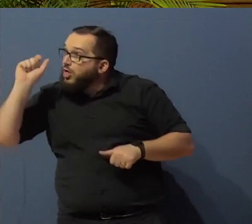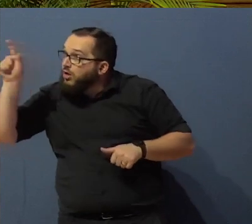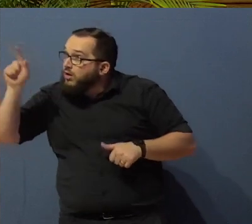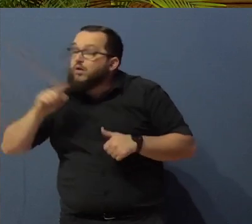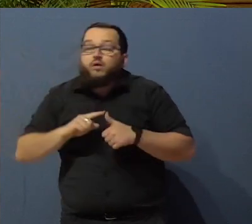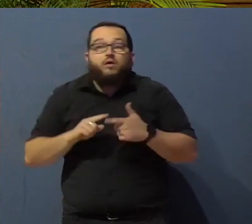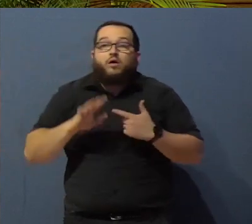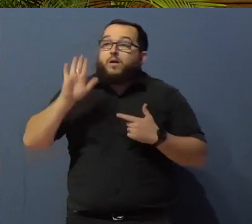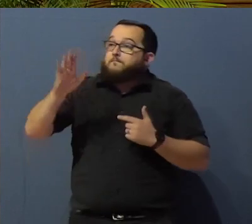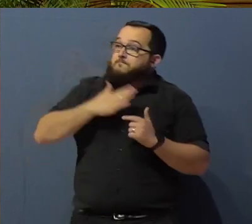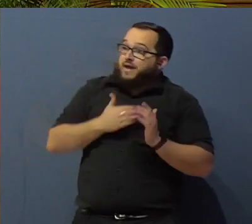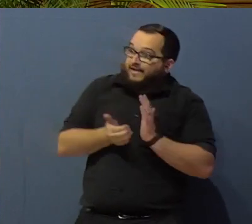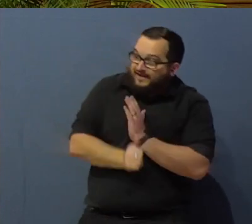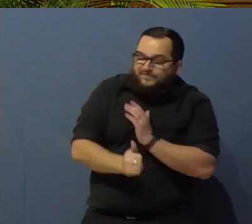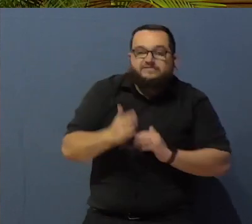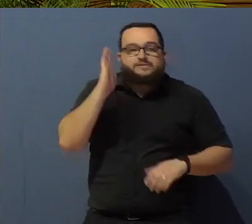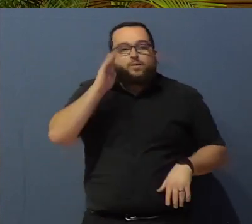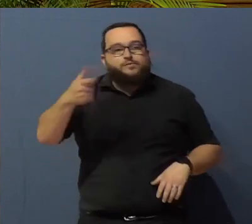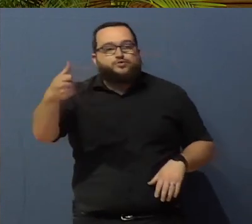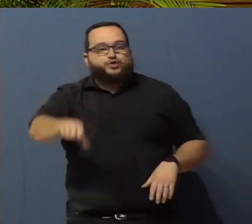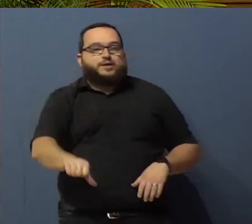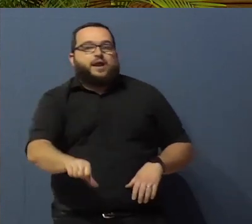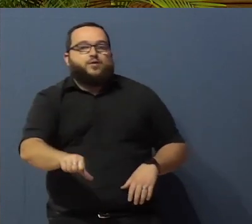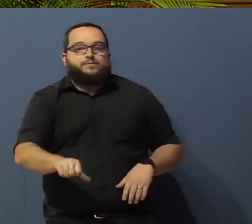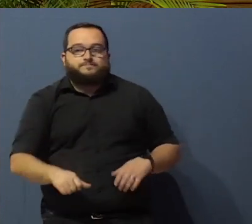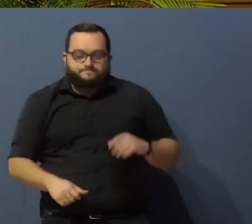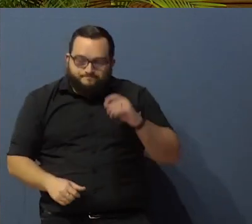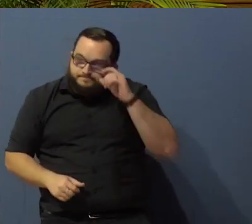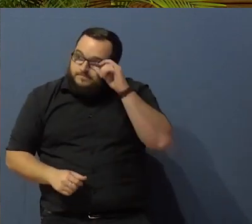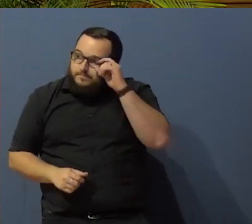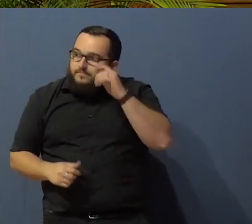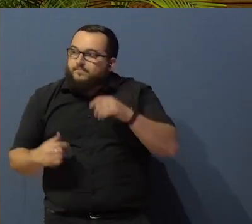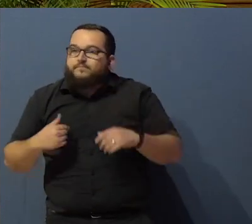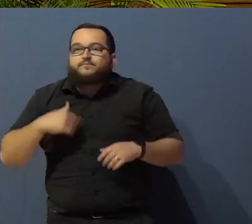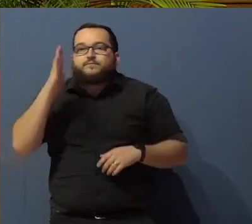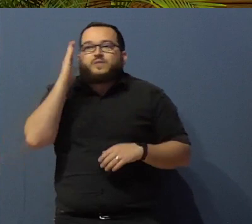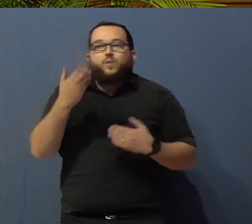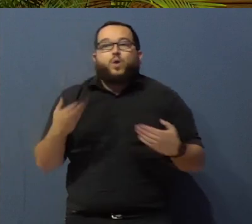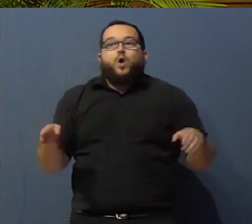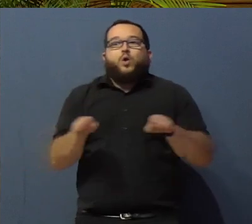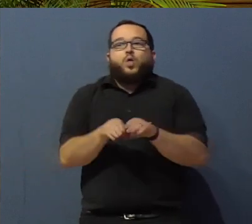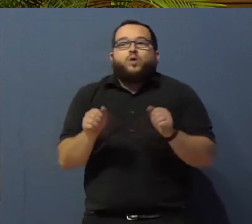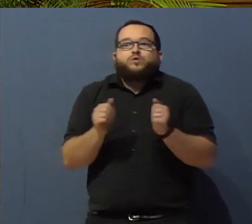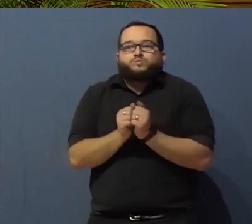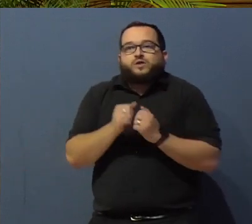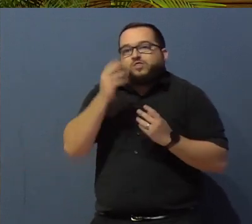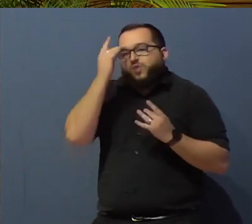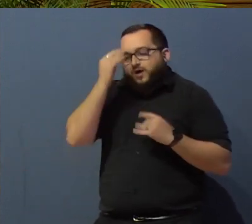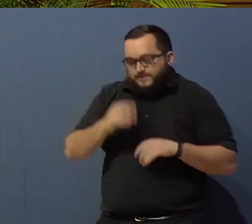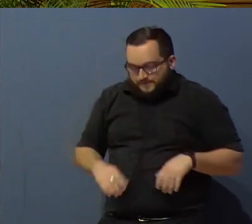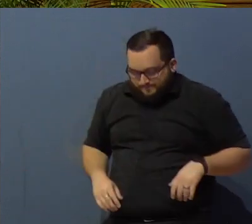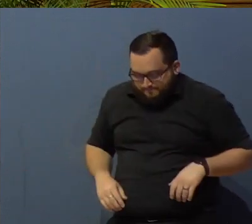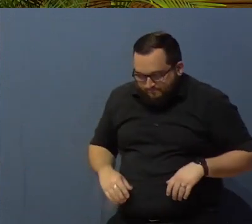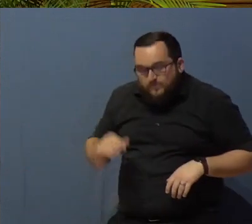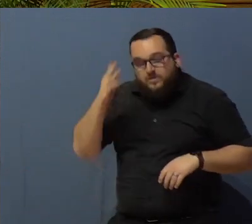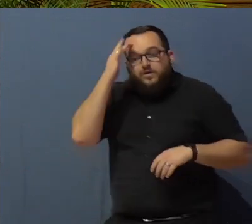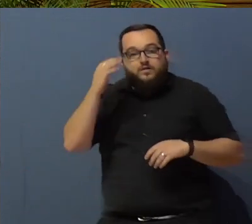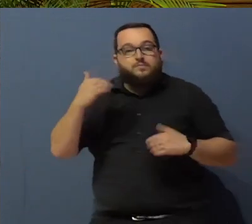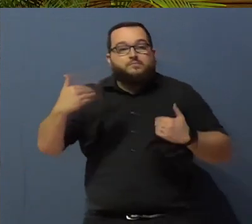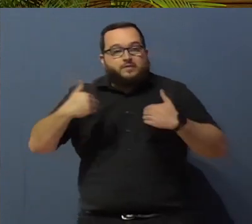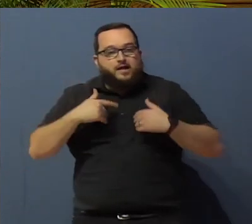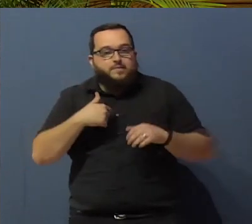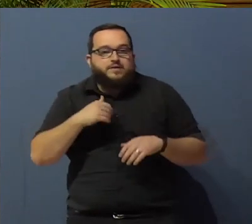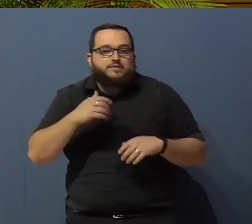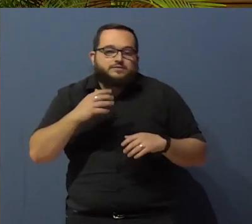gifting, I'm going to turn it down. I'm going to end with these thoughts. Autism has caused me to experience